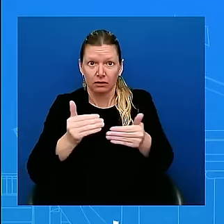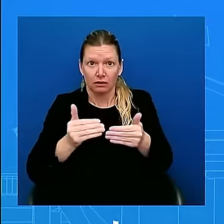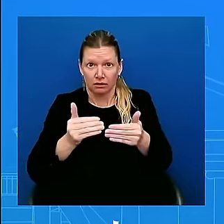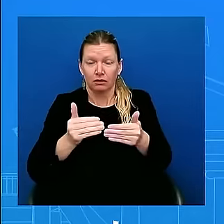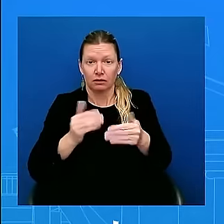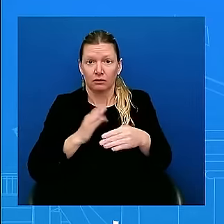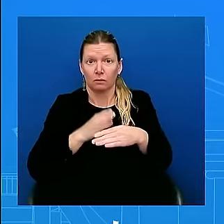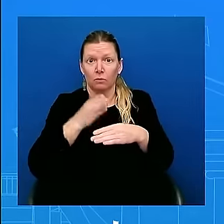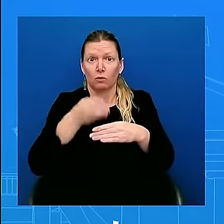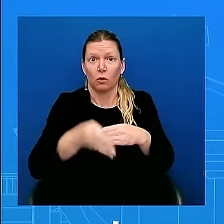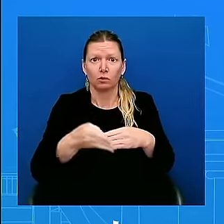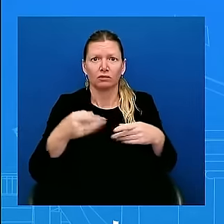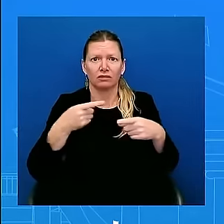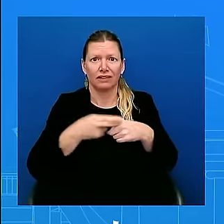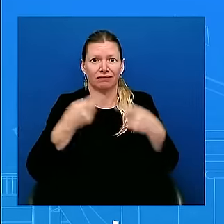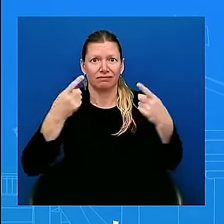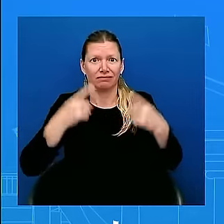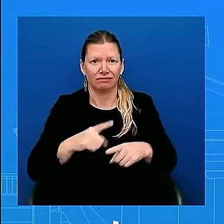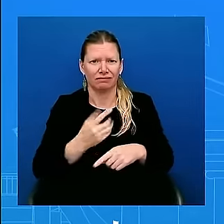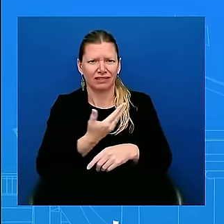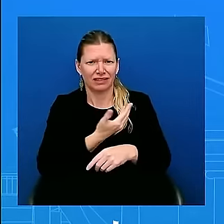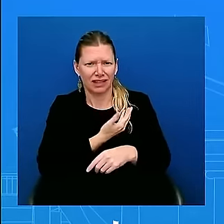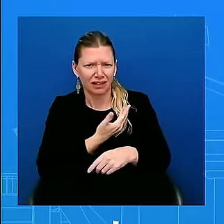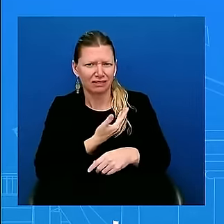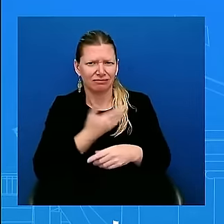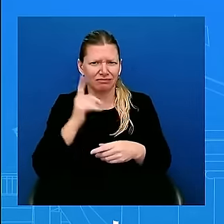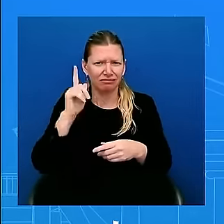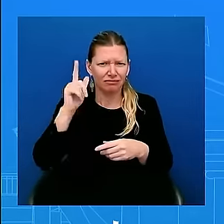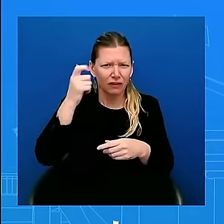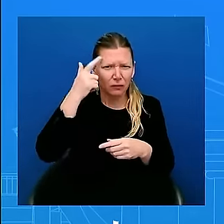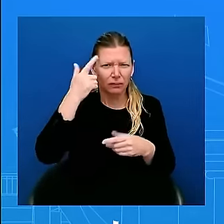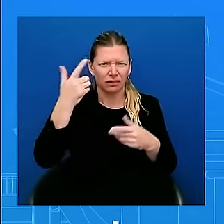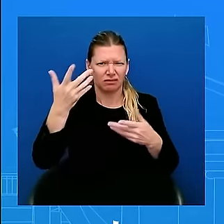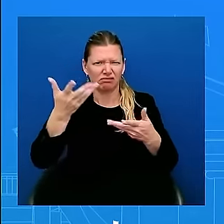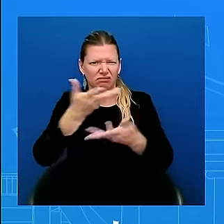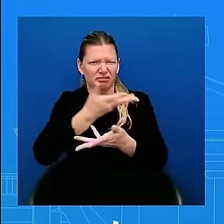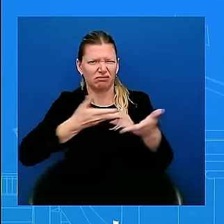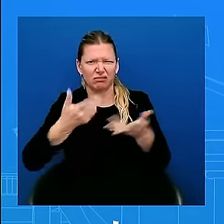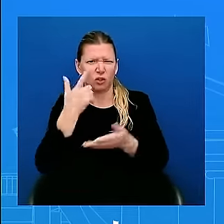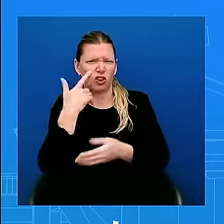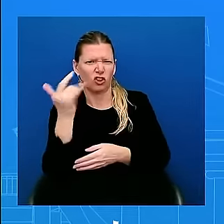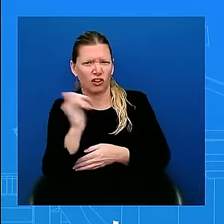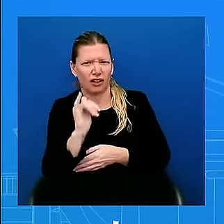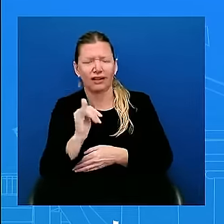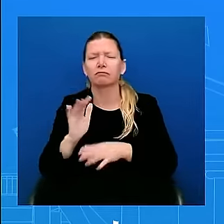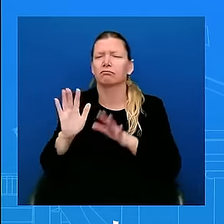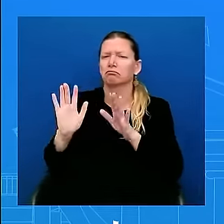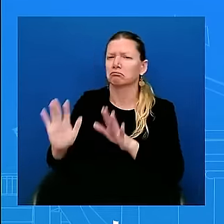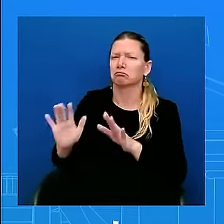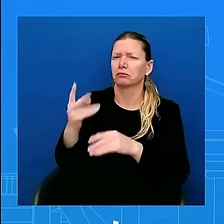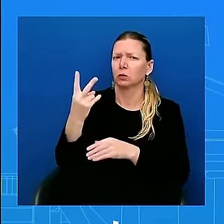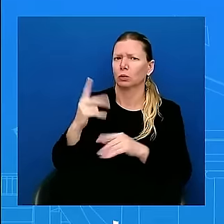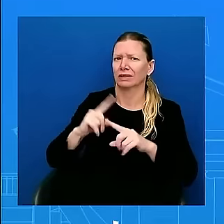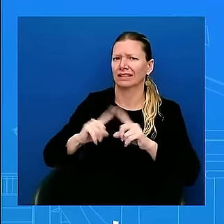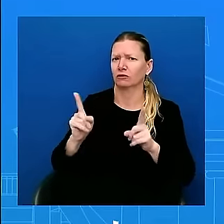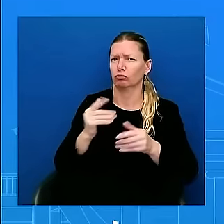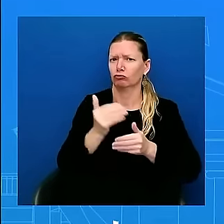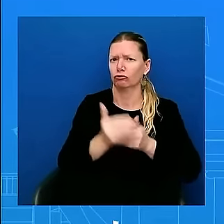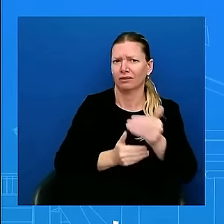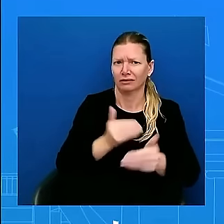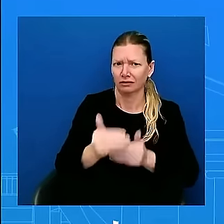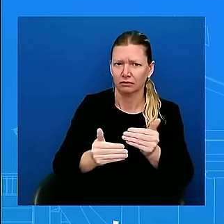two different processes. mean, when I'm talking about progress made and gaps that can be closed, I'm talking about the ceasefire deal itself, which, as you know, has